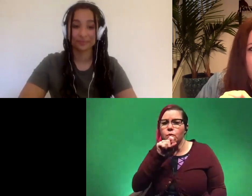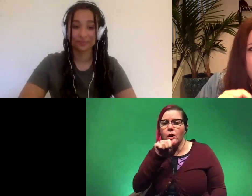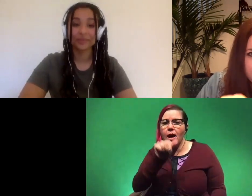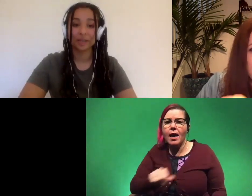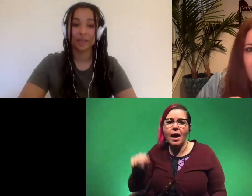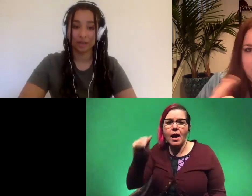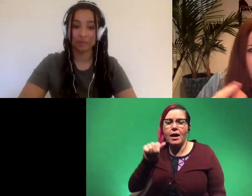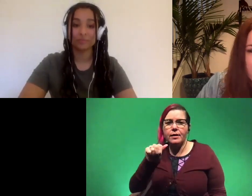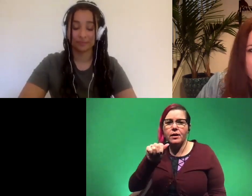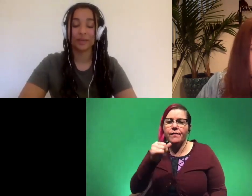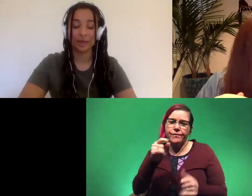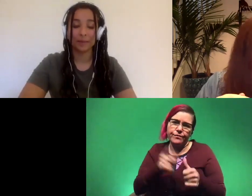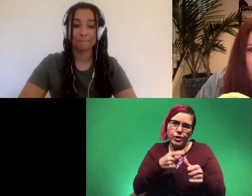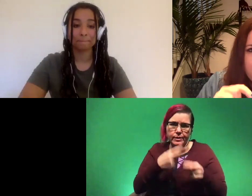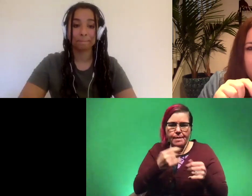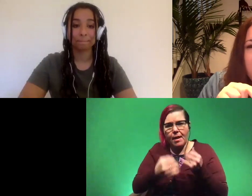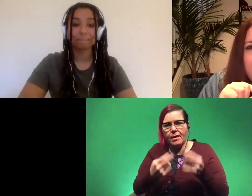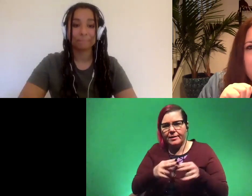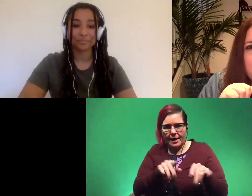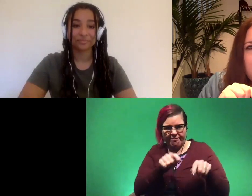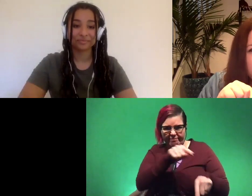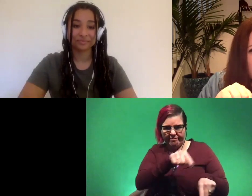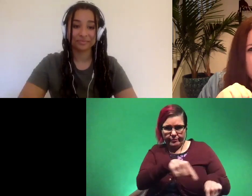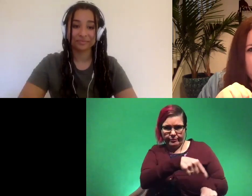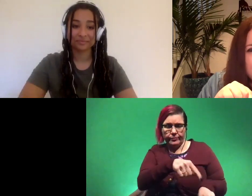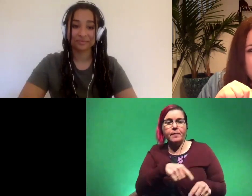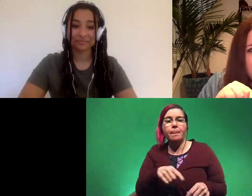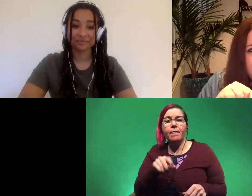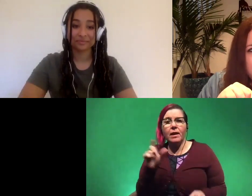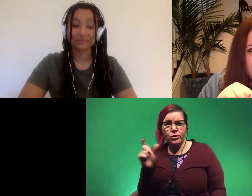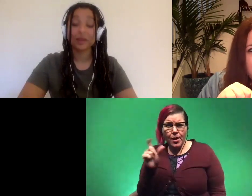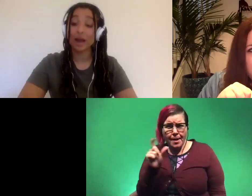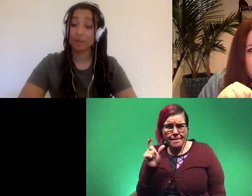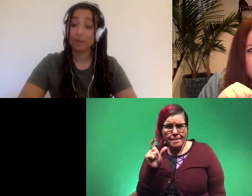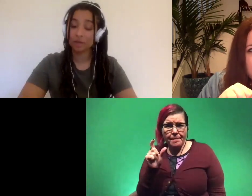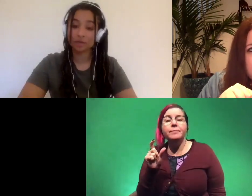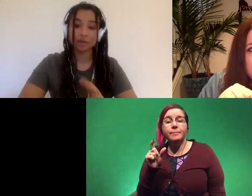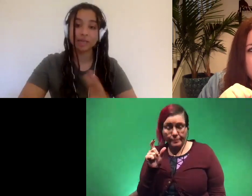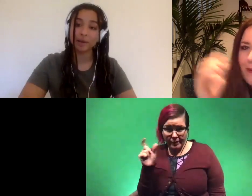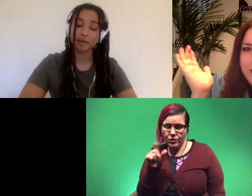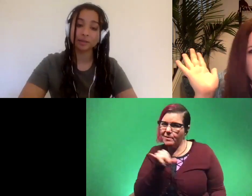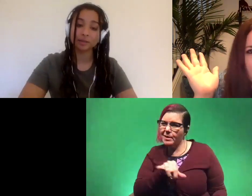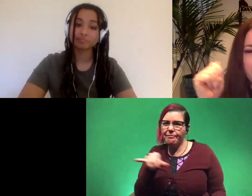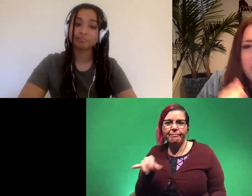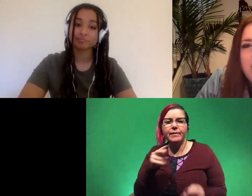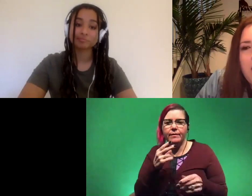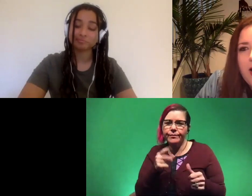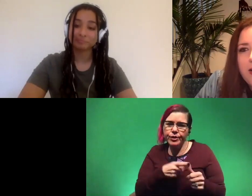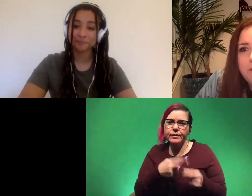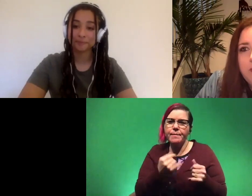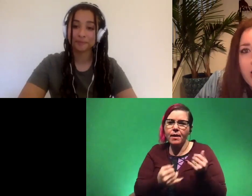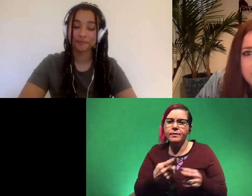uh first name last name very easy it's written right there and then uh are you on instagram as well i am on instagram same handle and handle beautiful